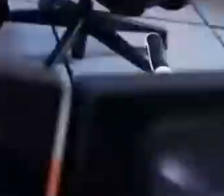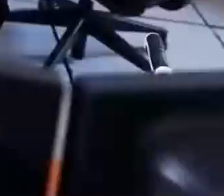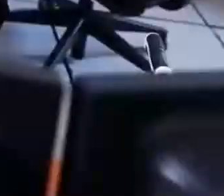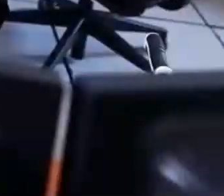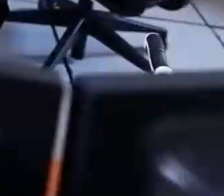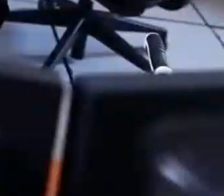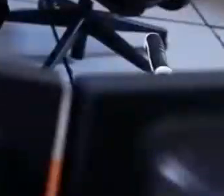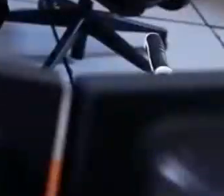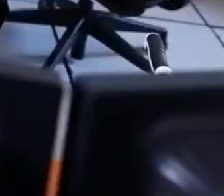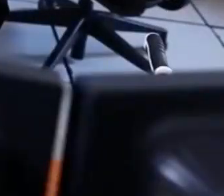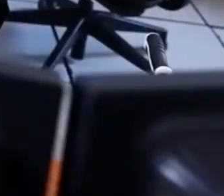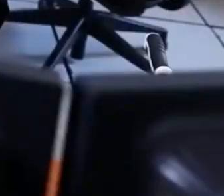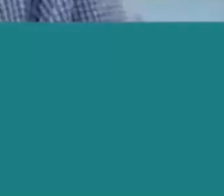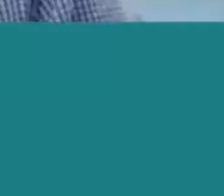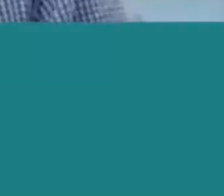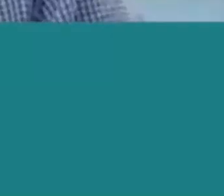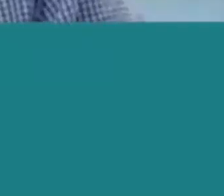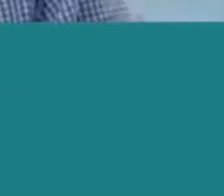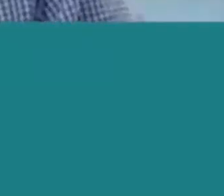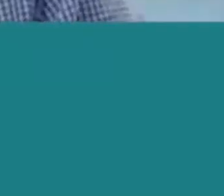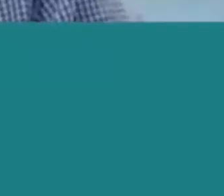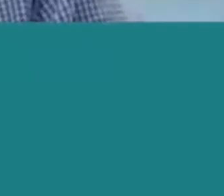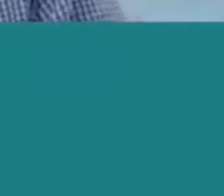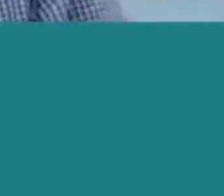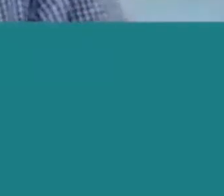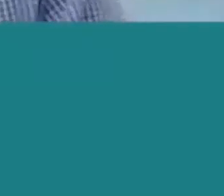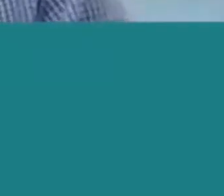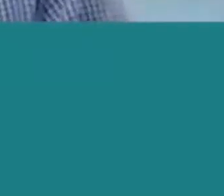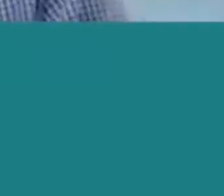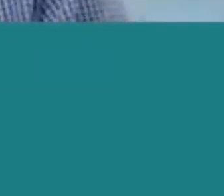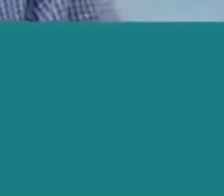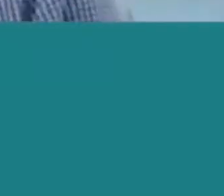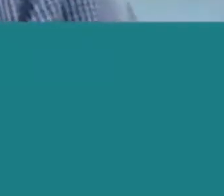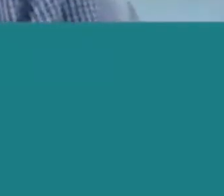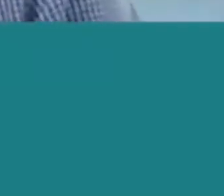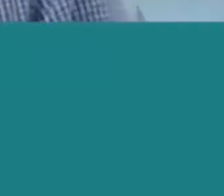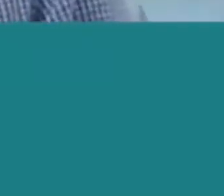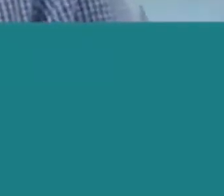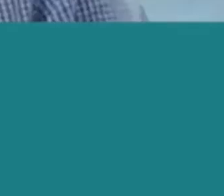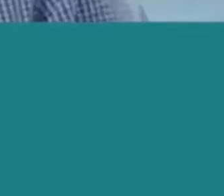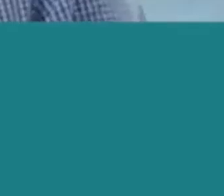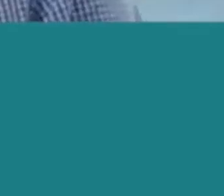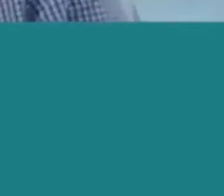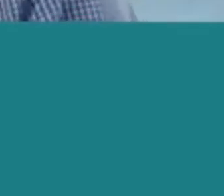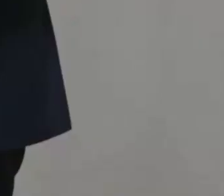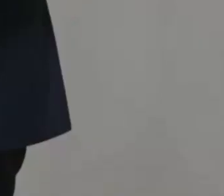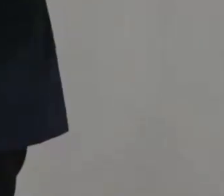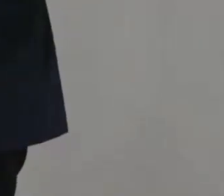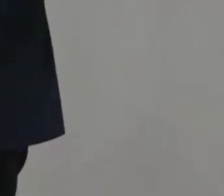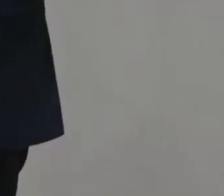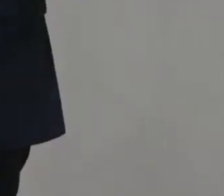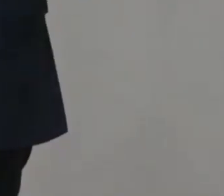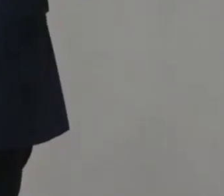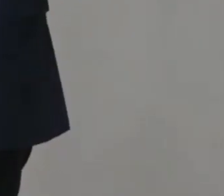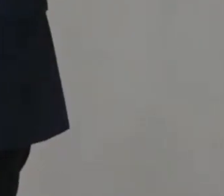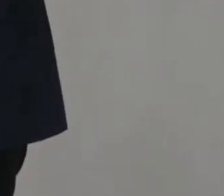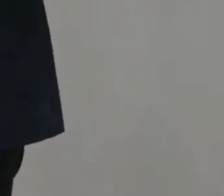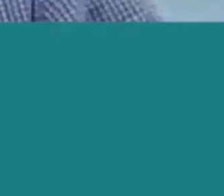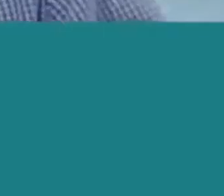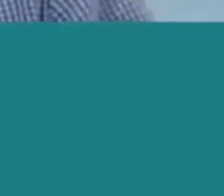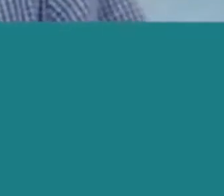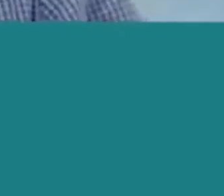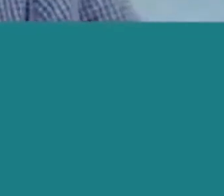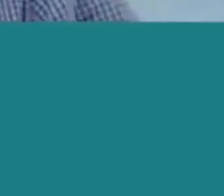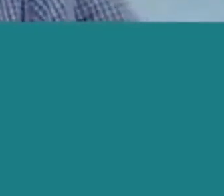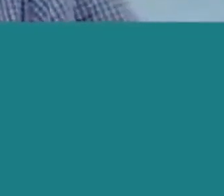agio and safari com and coca-cola beverages africa and mtn and unilever and standard chartered bank